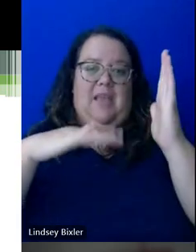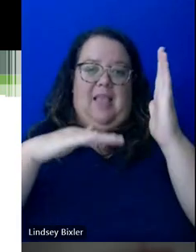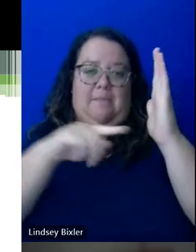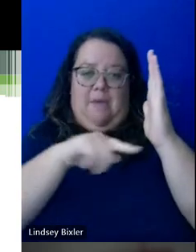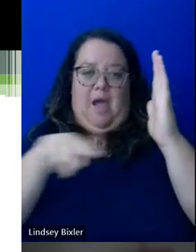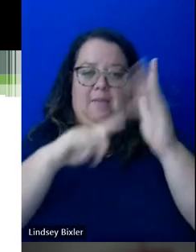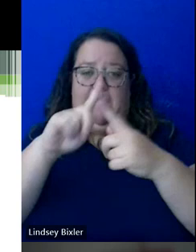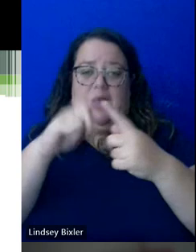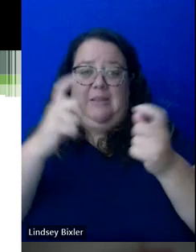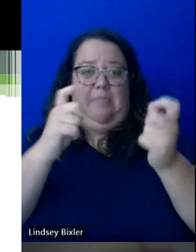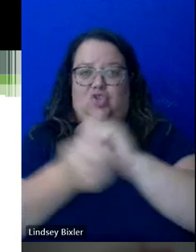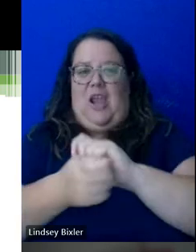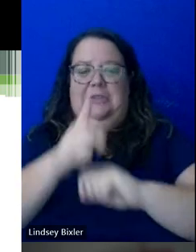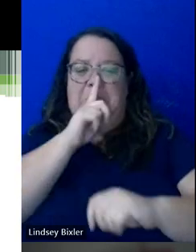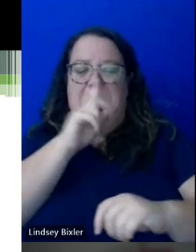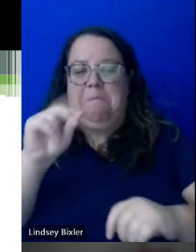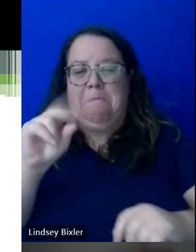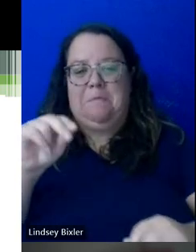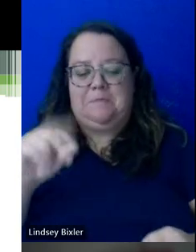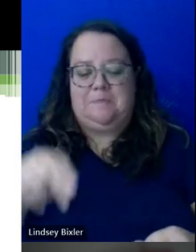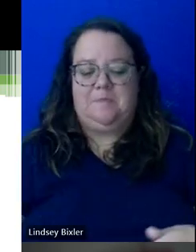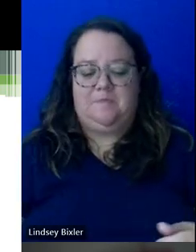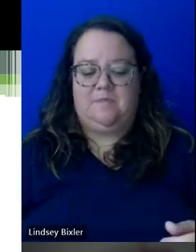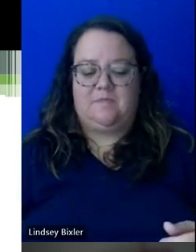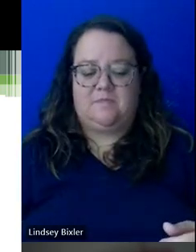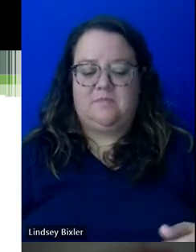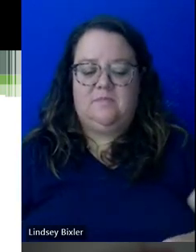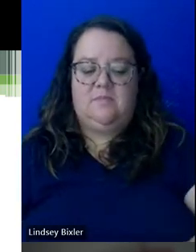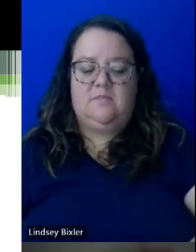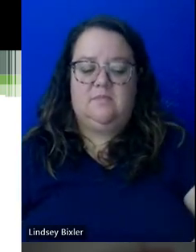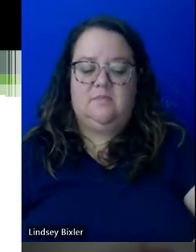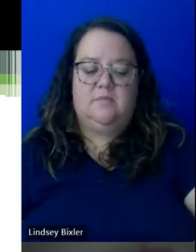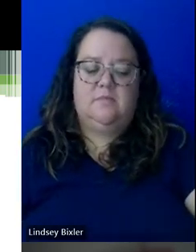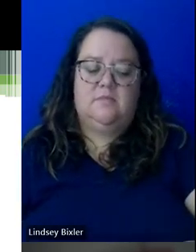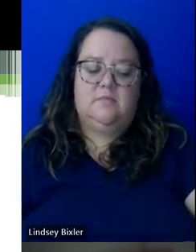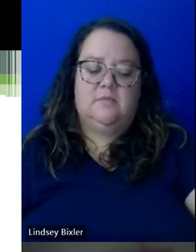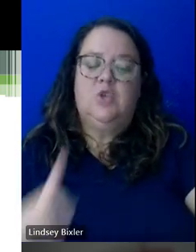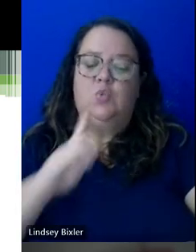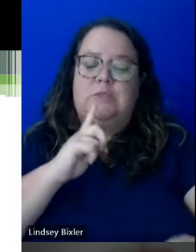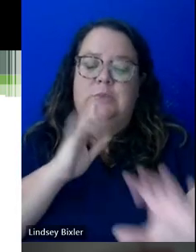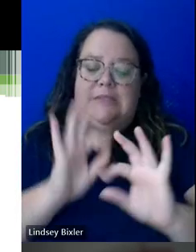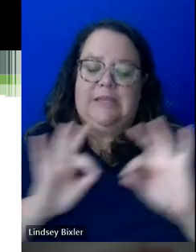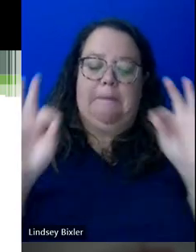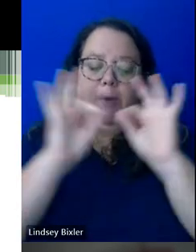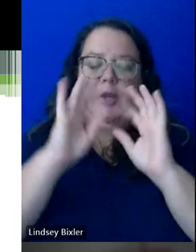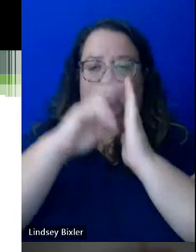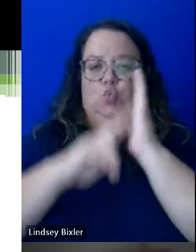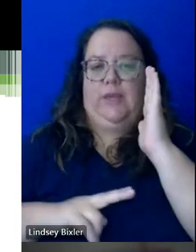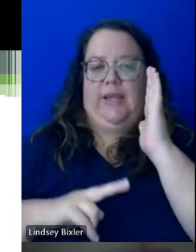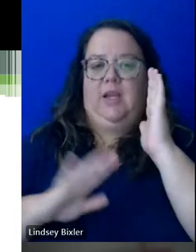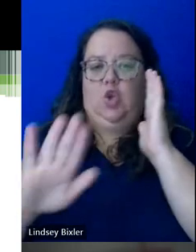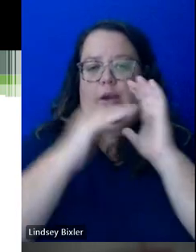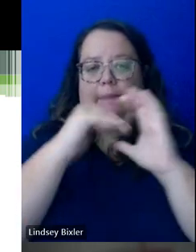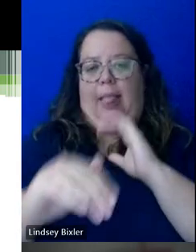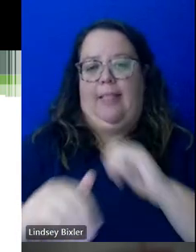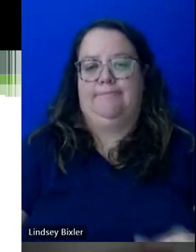changing. And so, we will say to you, you know, it's extremely important to read your email.